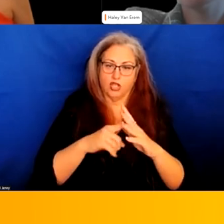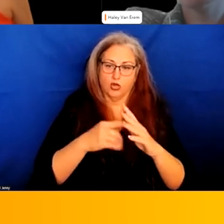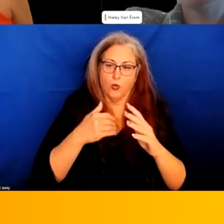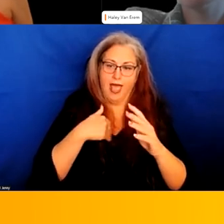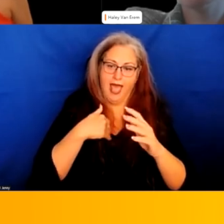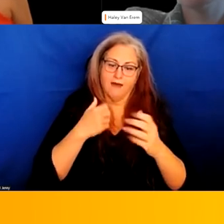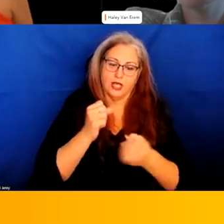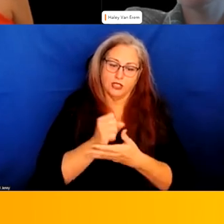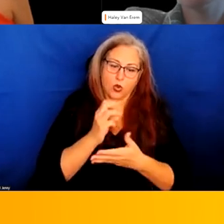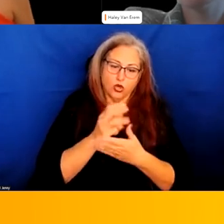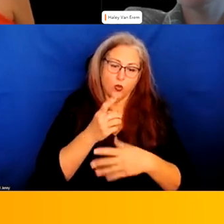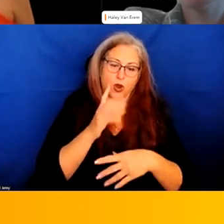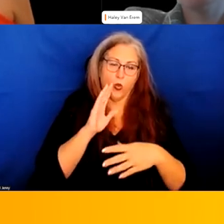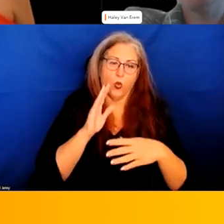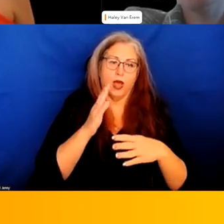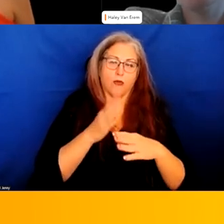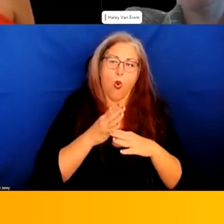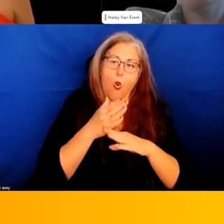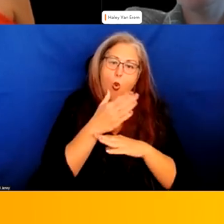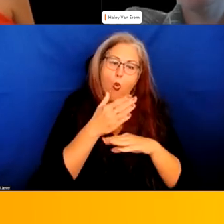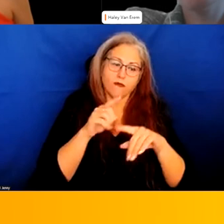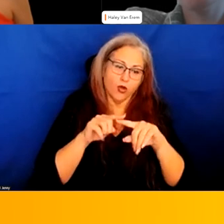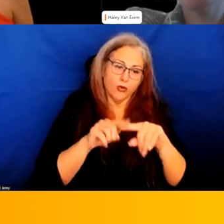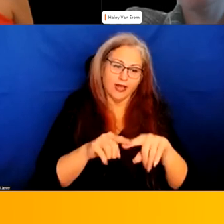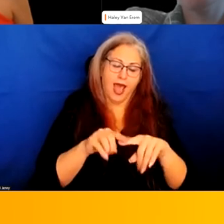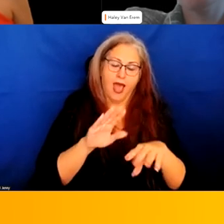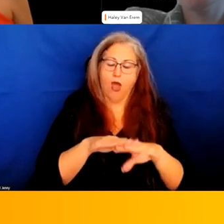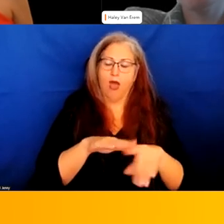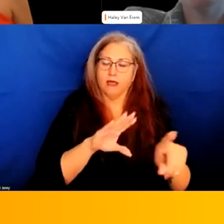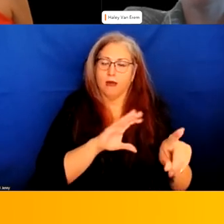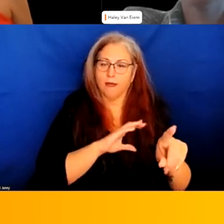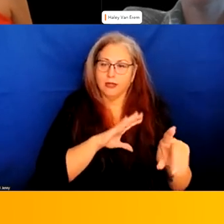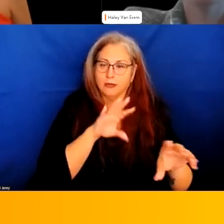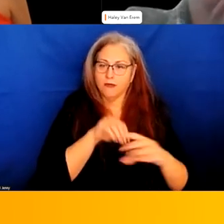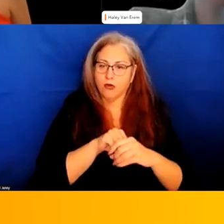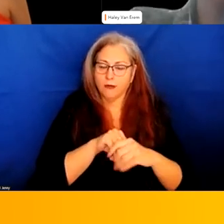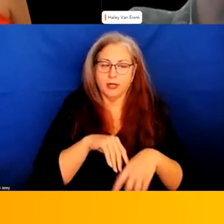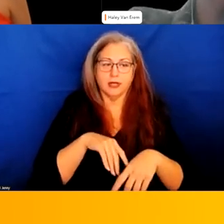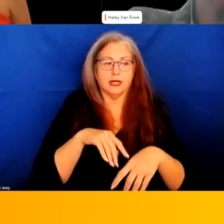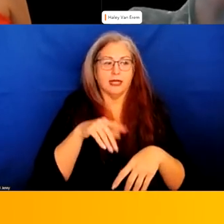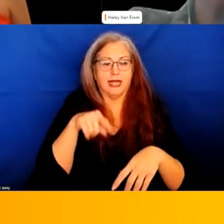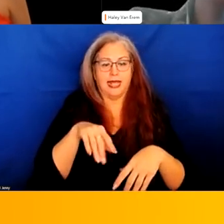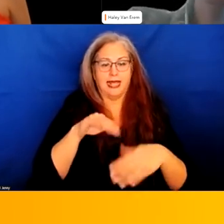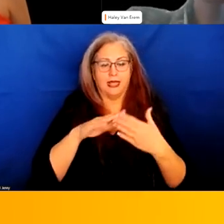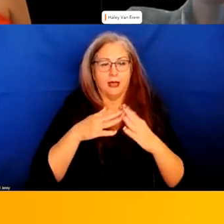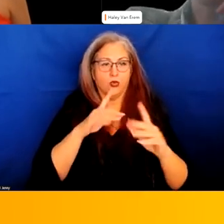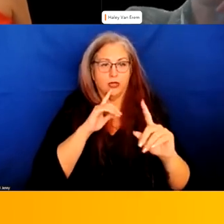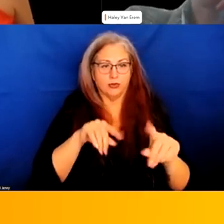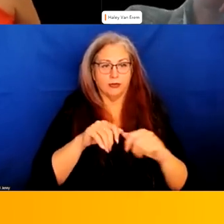workers who tend to over rely on law enforcement involvement in a community response